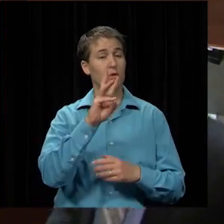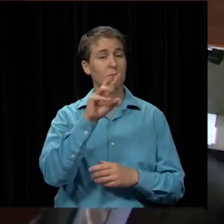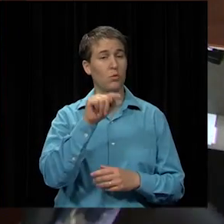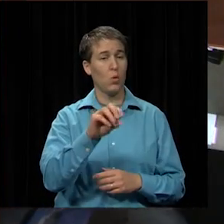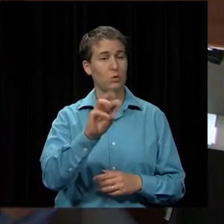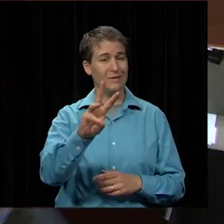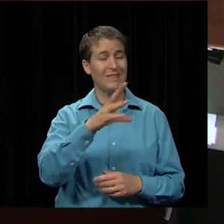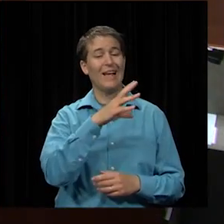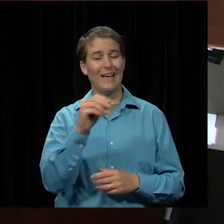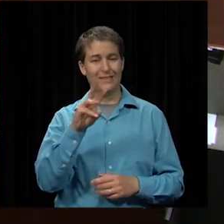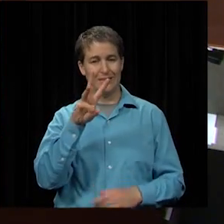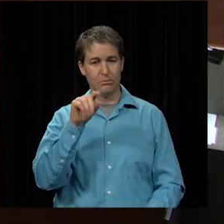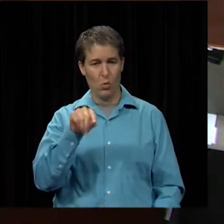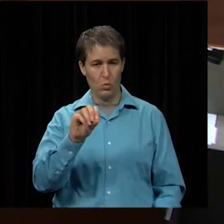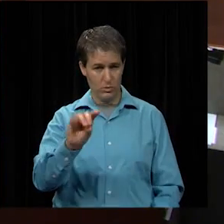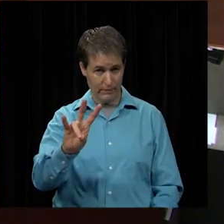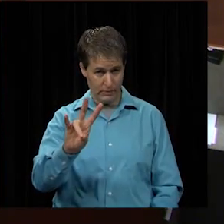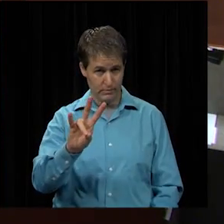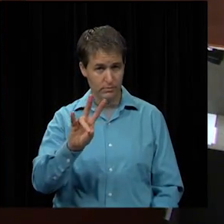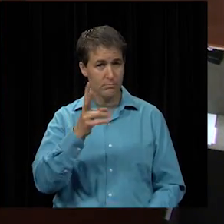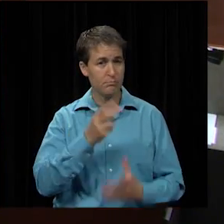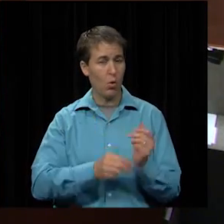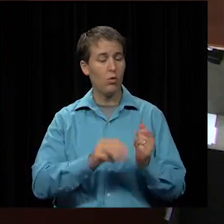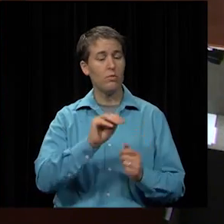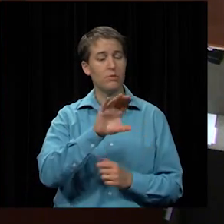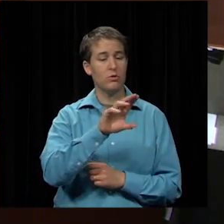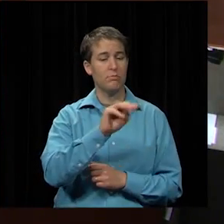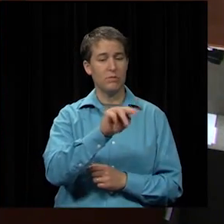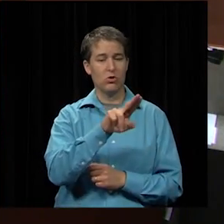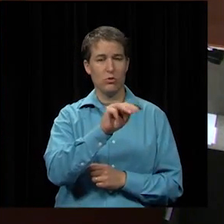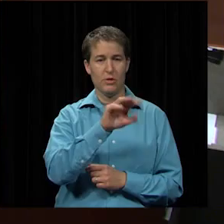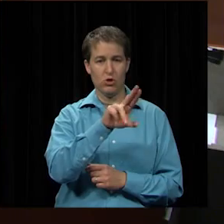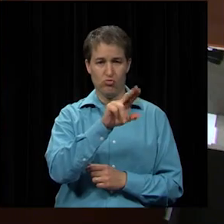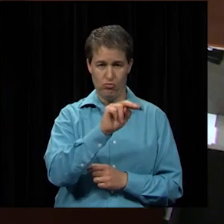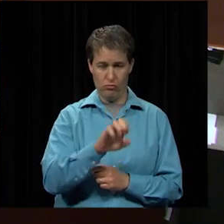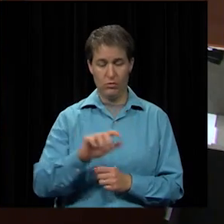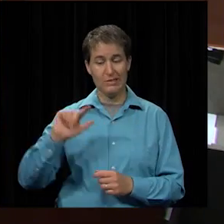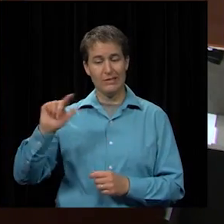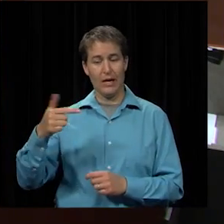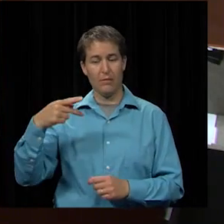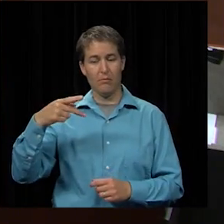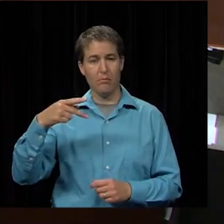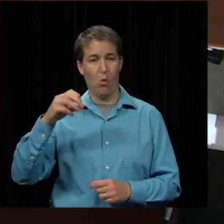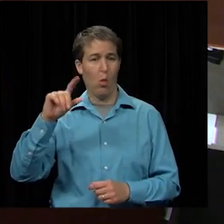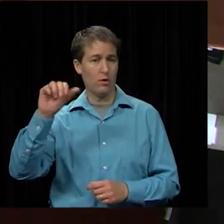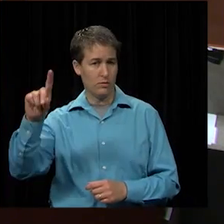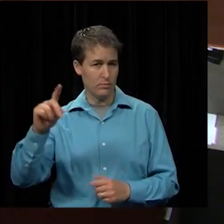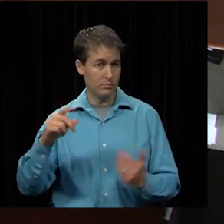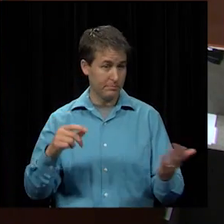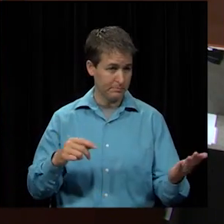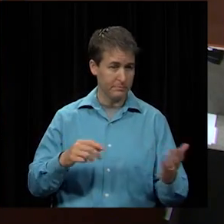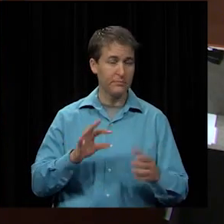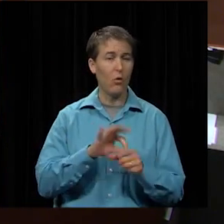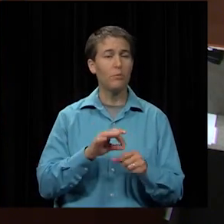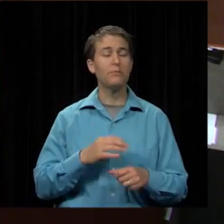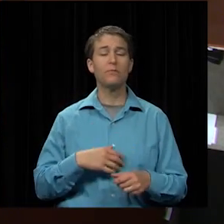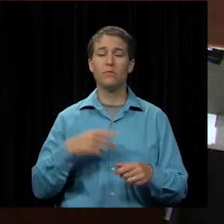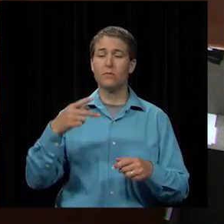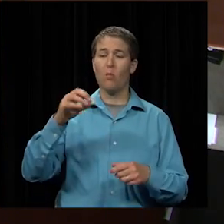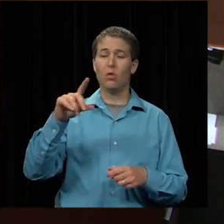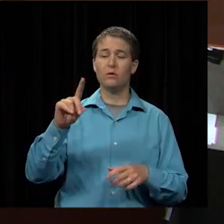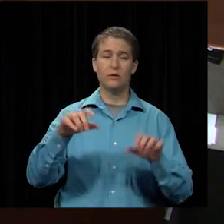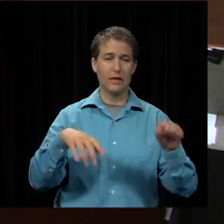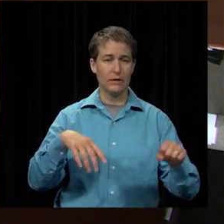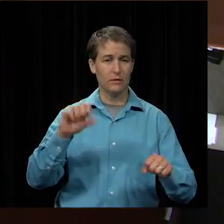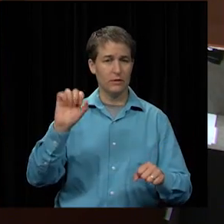point oh six and six point oh seven by mr mccune in a second by mike poland roll call vote please mr poland yes